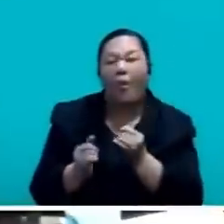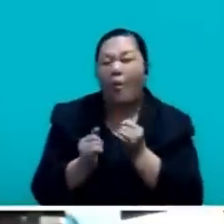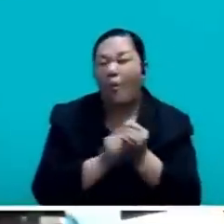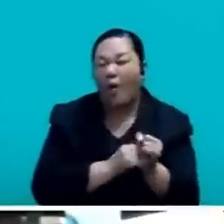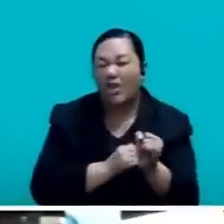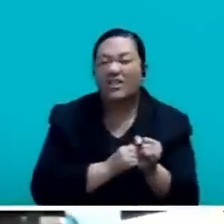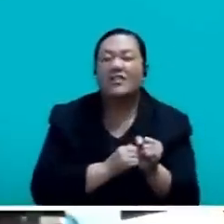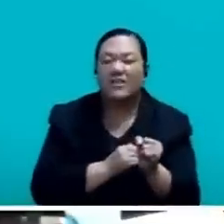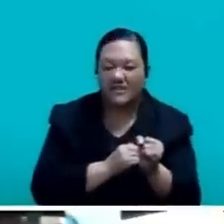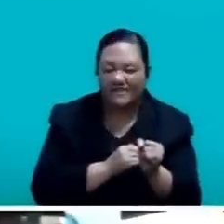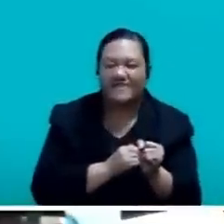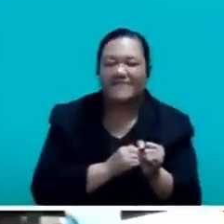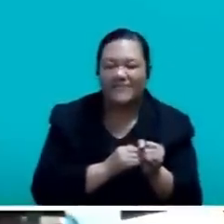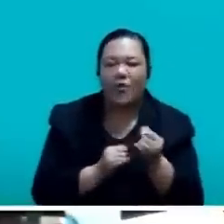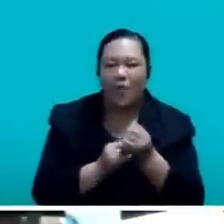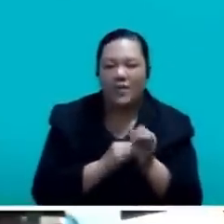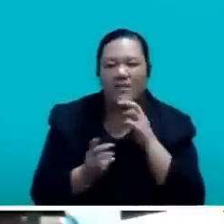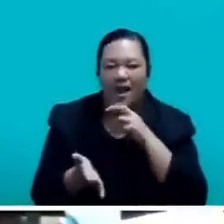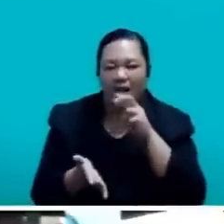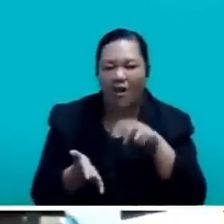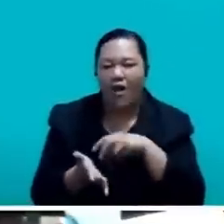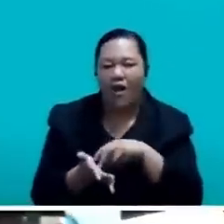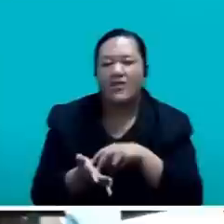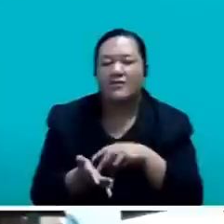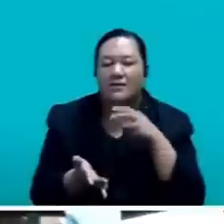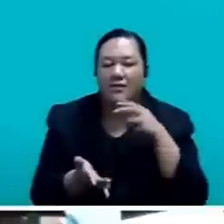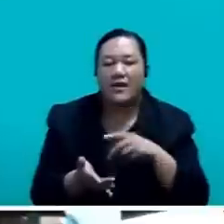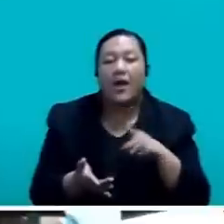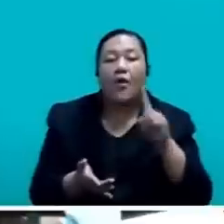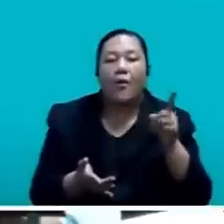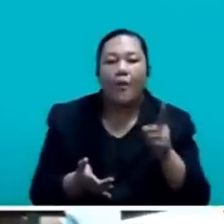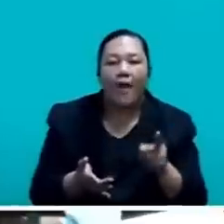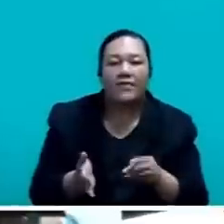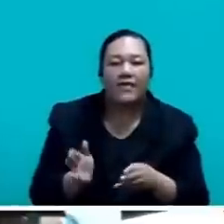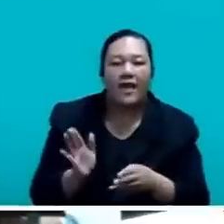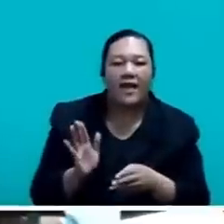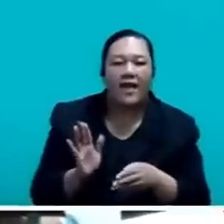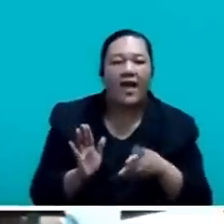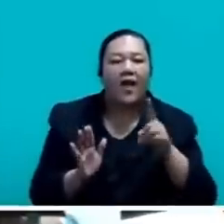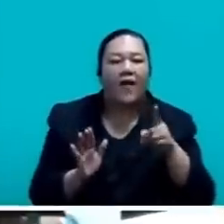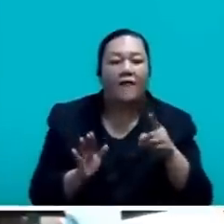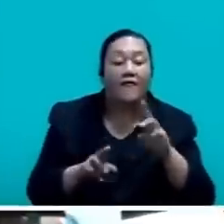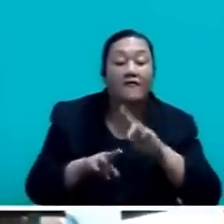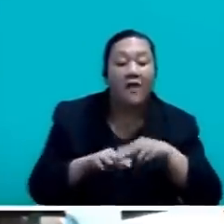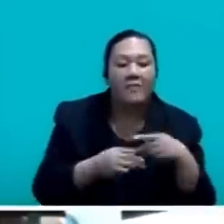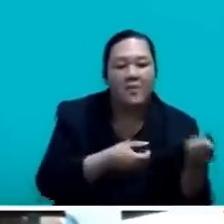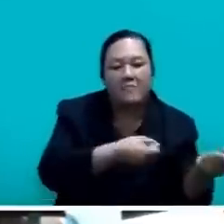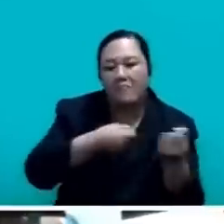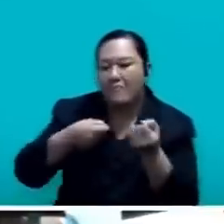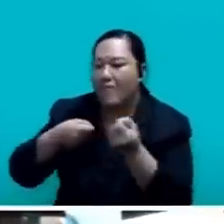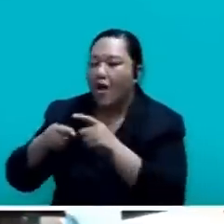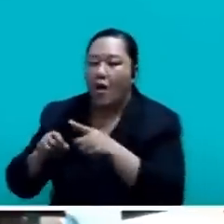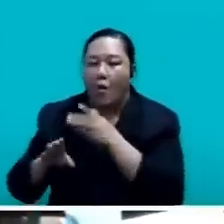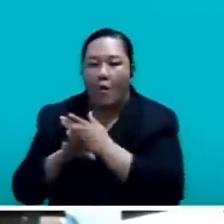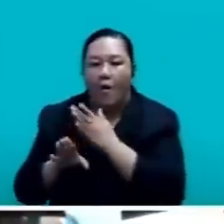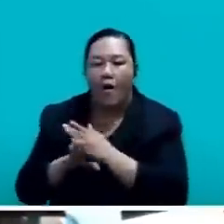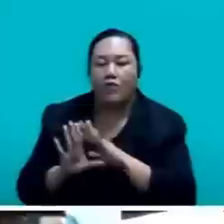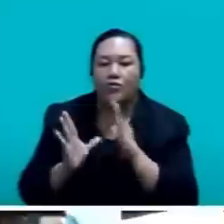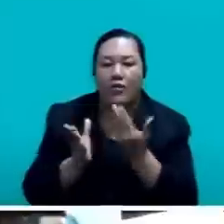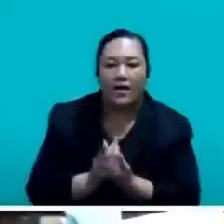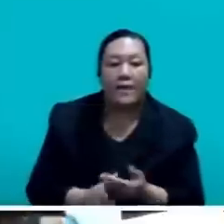since 2006. Nepotism. Take a long hard look in the mirror, Honourable Members.